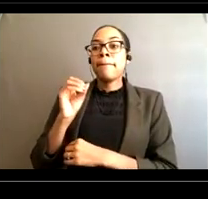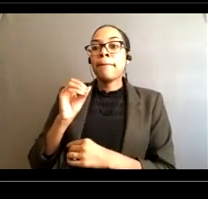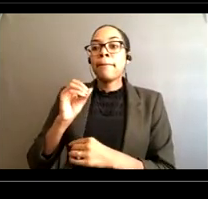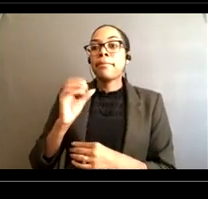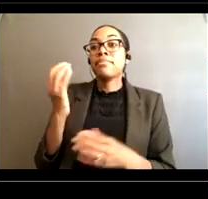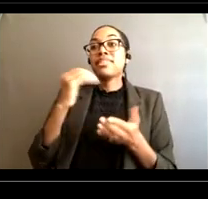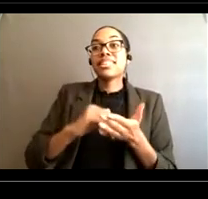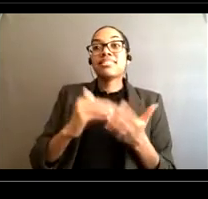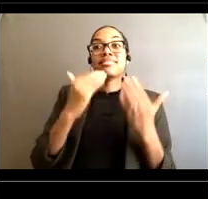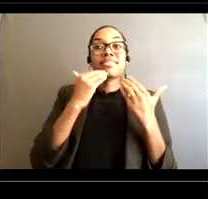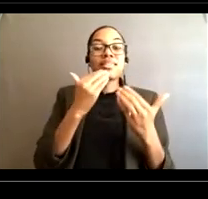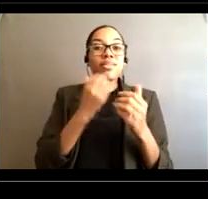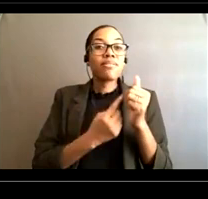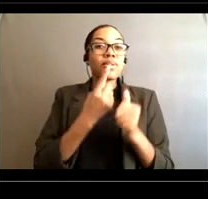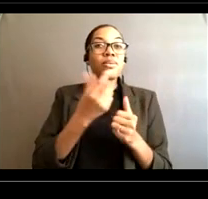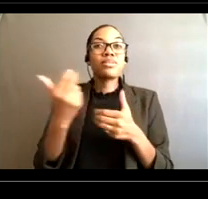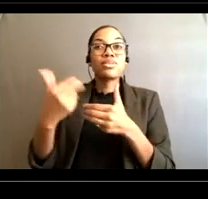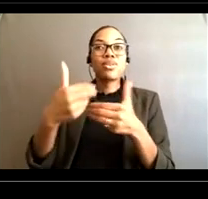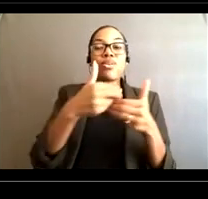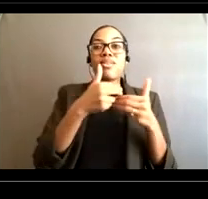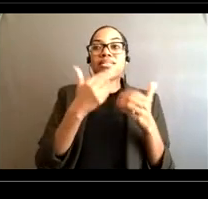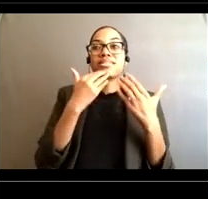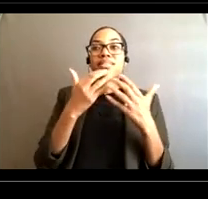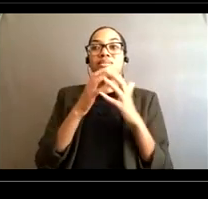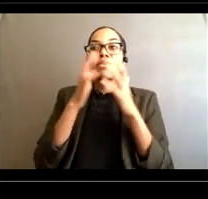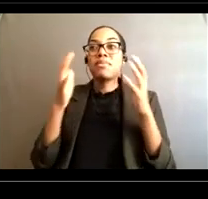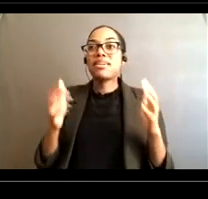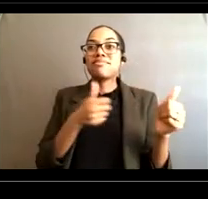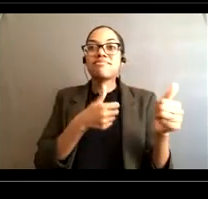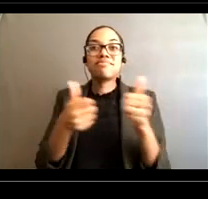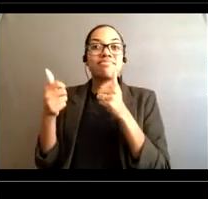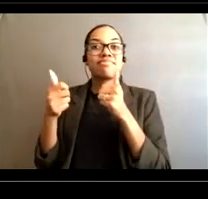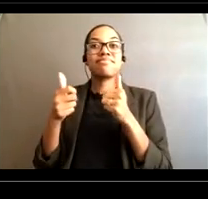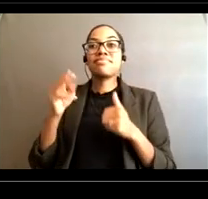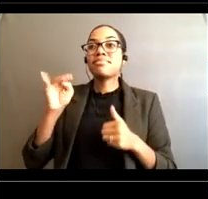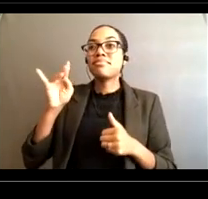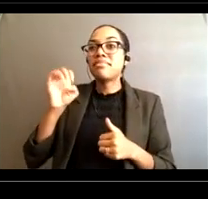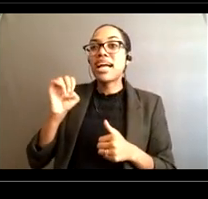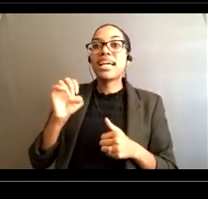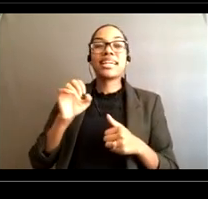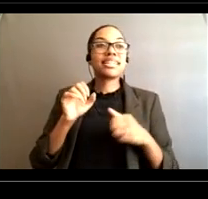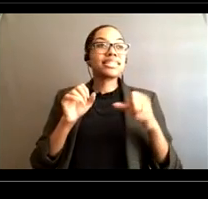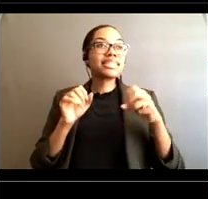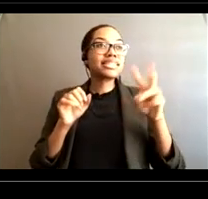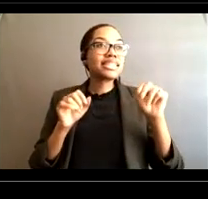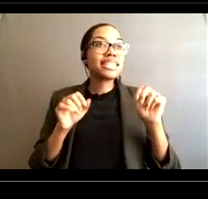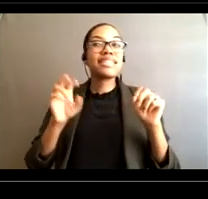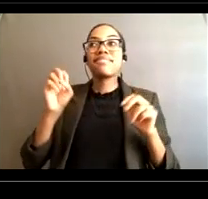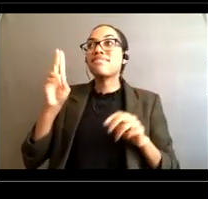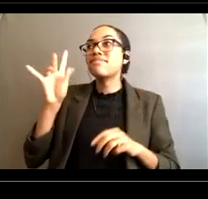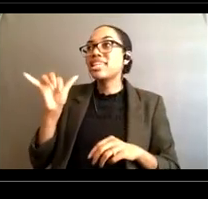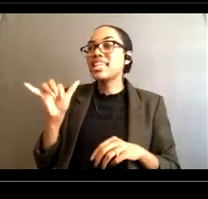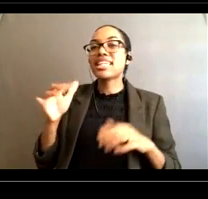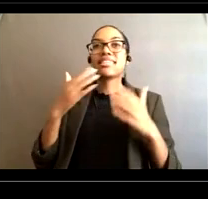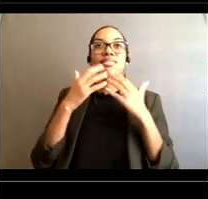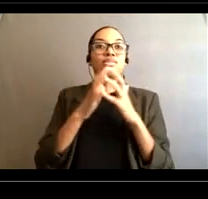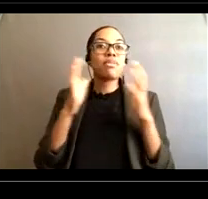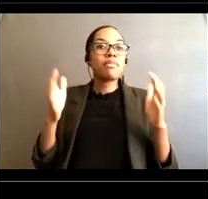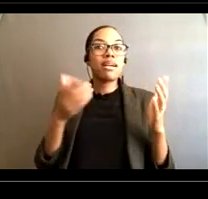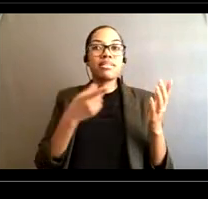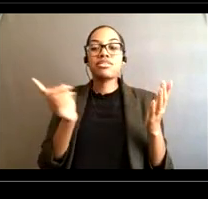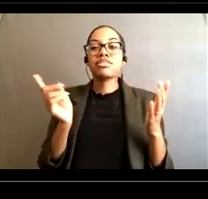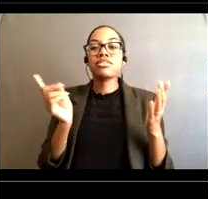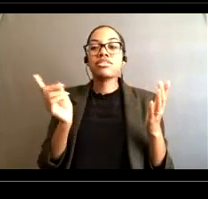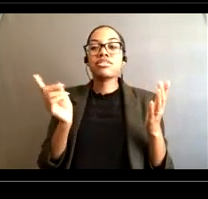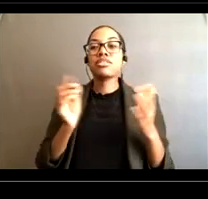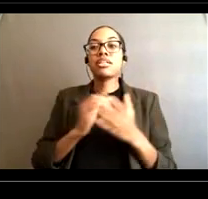Again, thank you. Thank you everyone for joining us and thank you so much to mike steve and vicki um, do any of you wish to